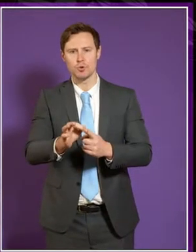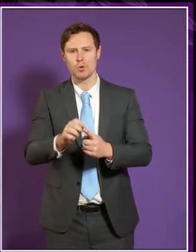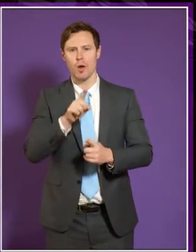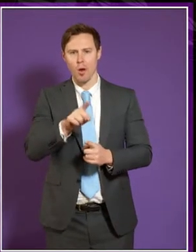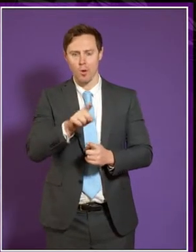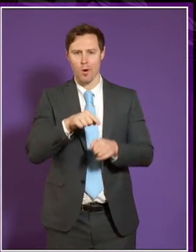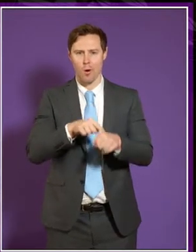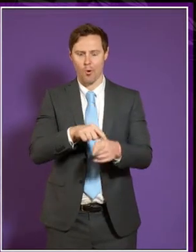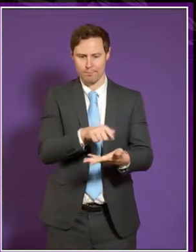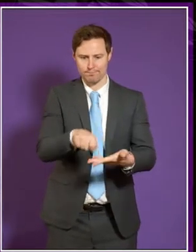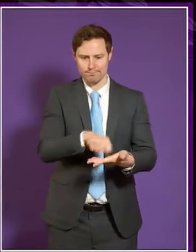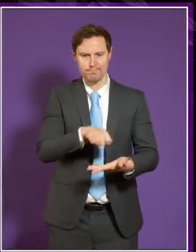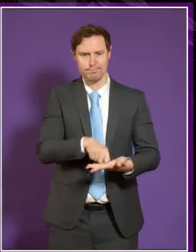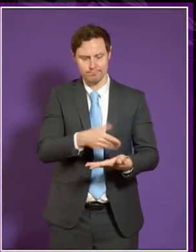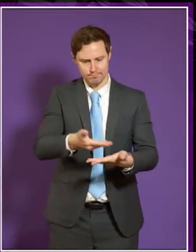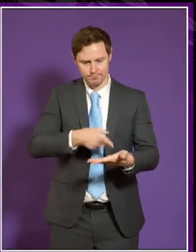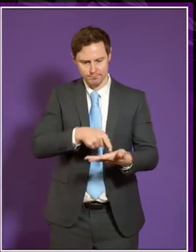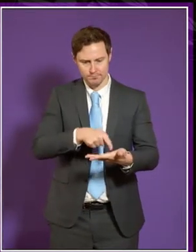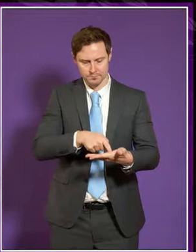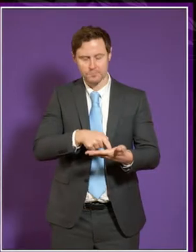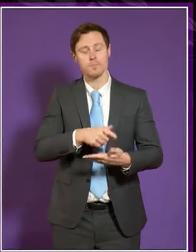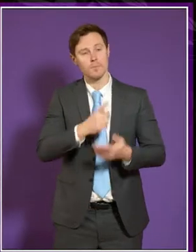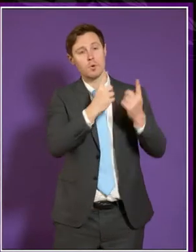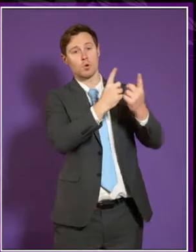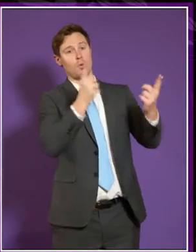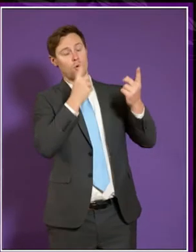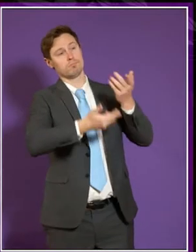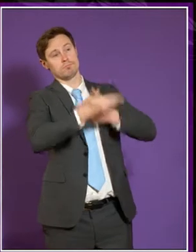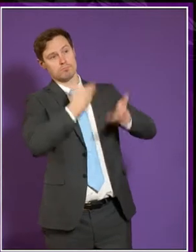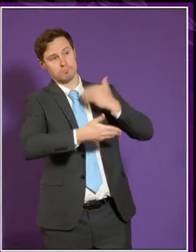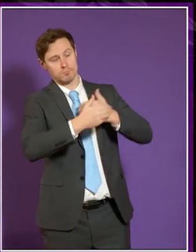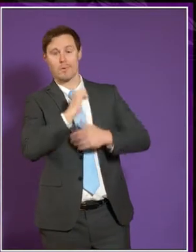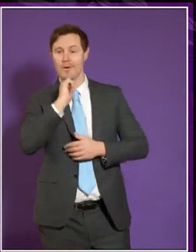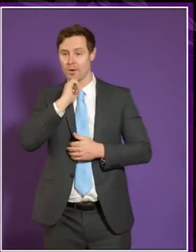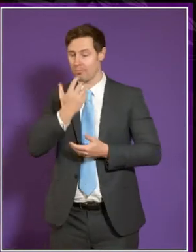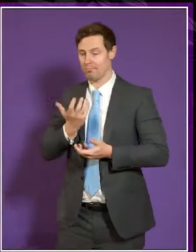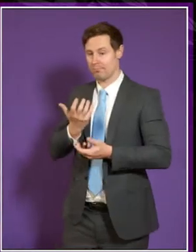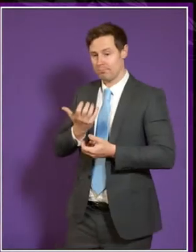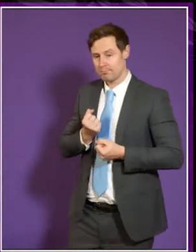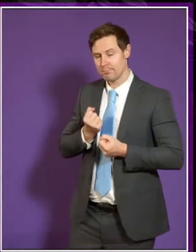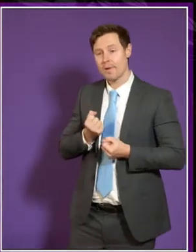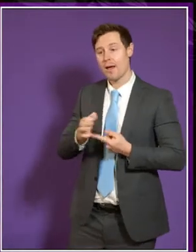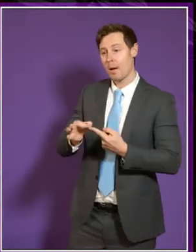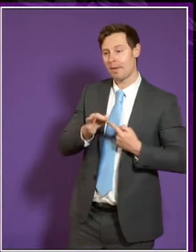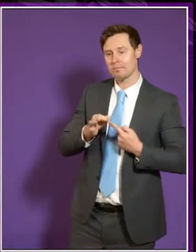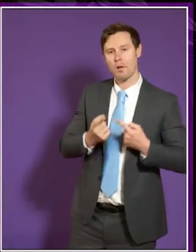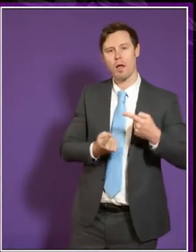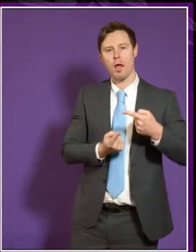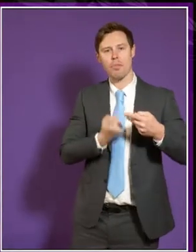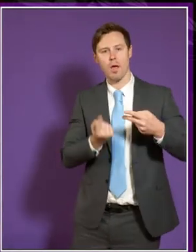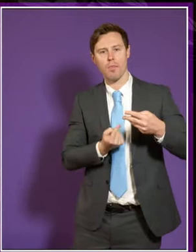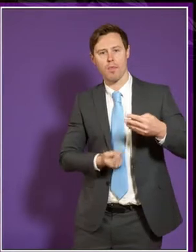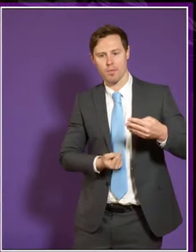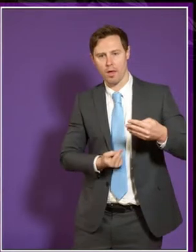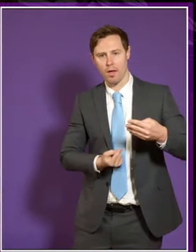format. One university said to us that they would take applications in alternative forms where it was considered